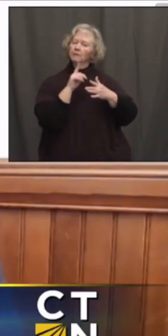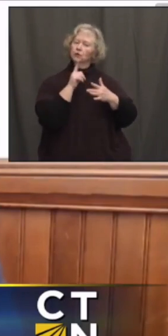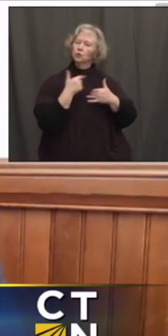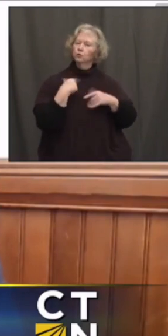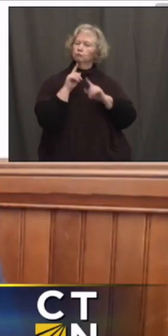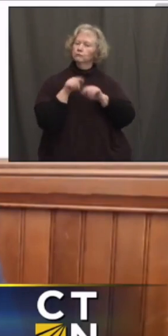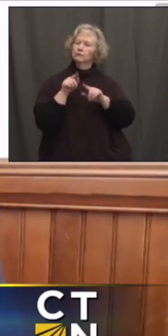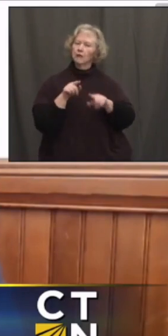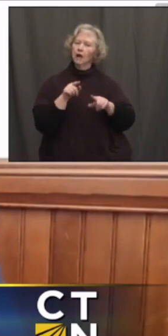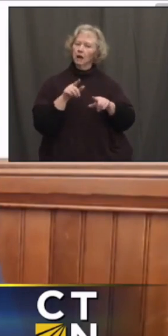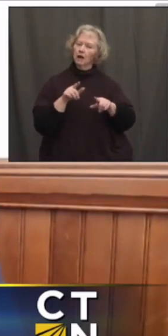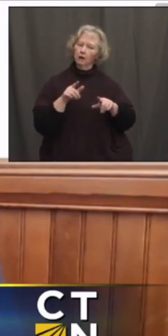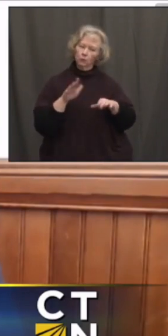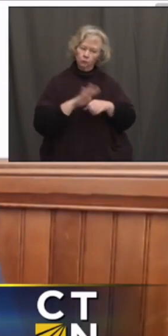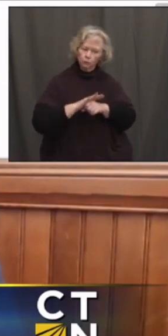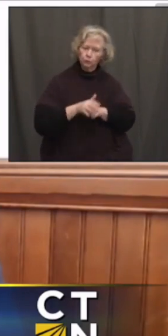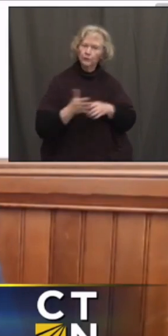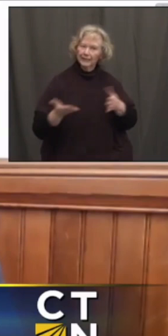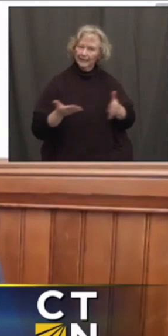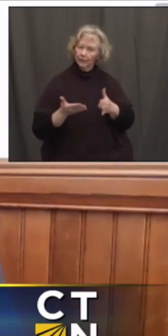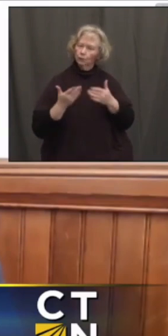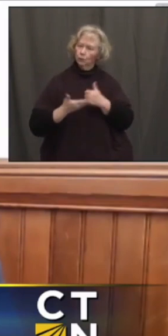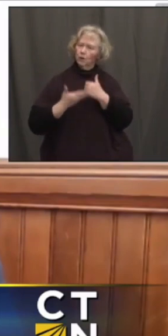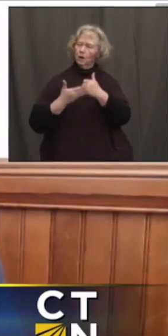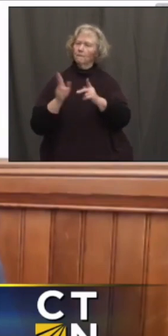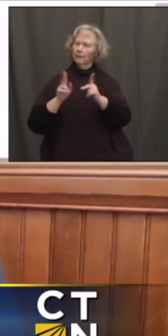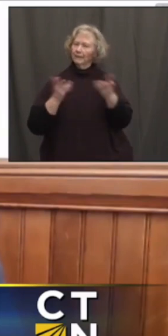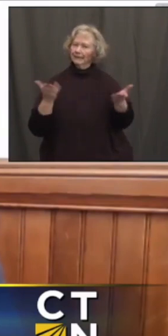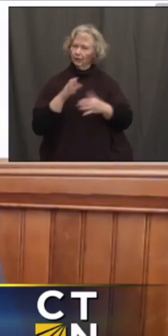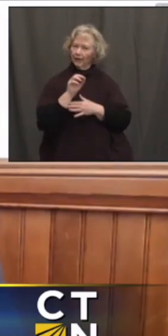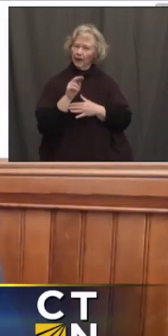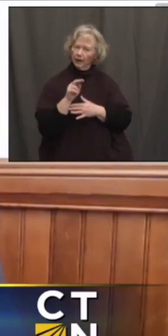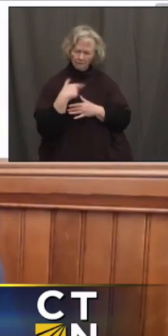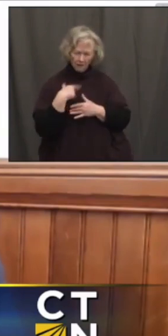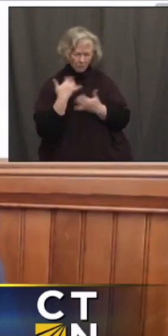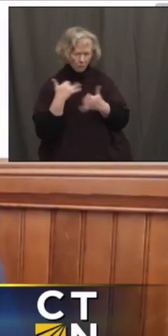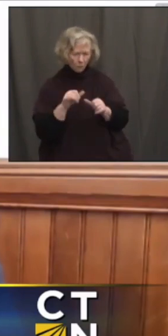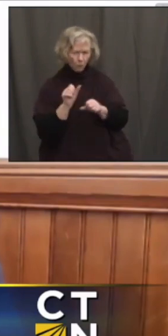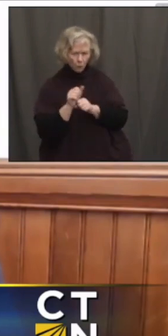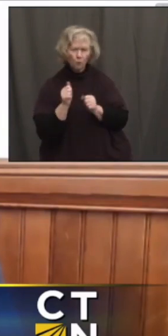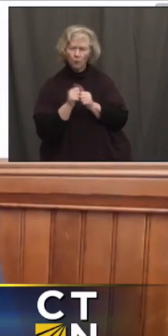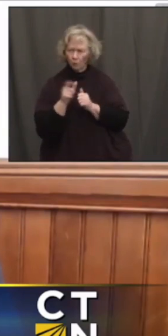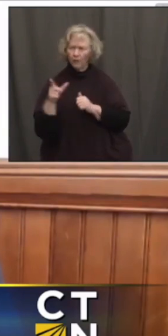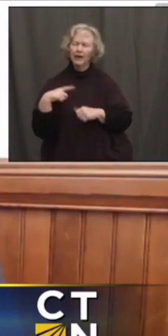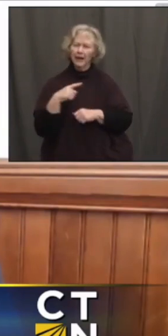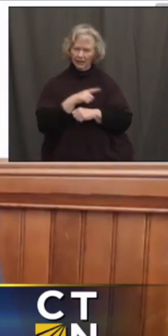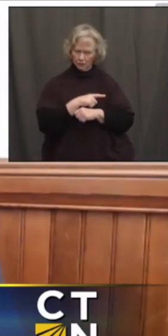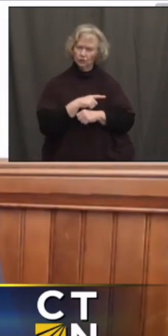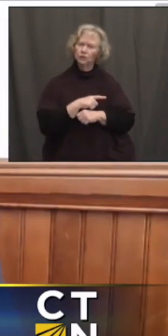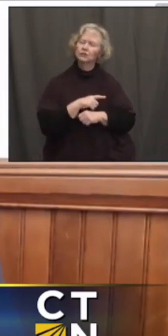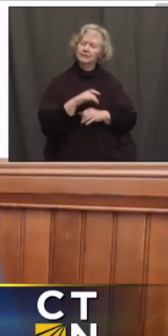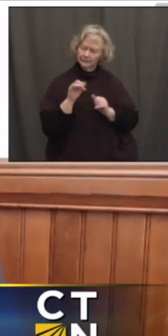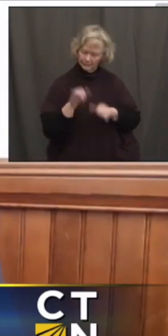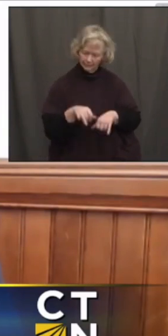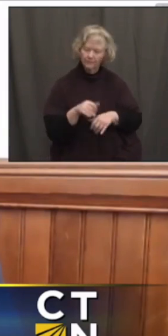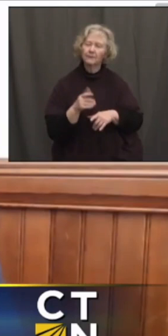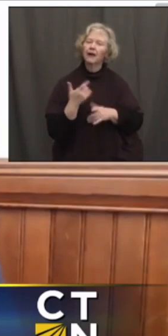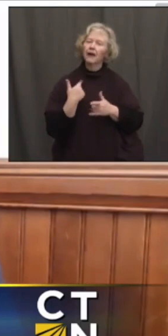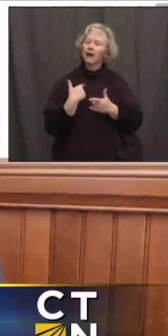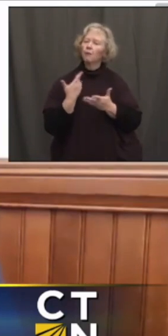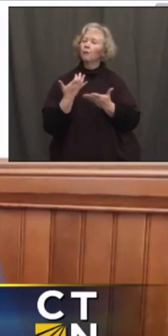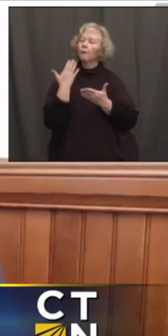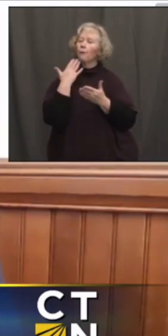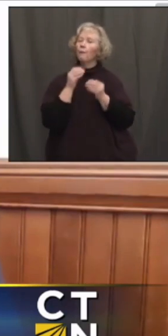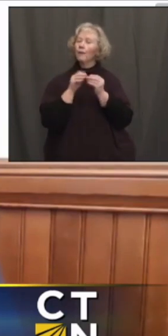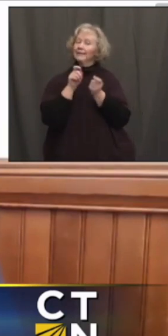responding to this crisis firsthand for the people of Connecticut. So we're going be working with the legislature as we did with the previous emergency orders. We'll have more details